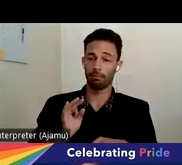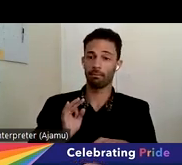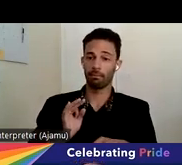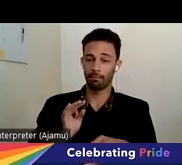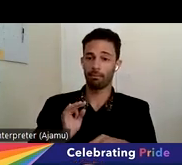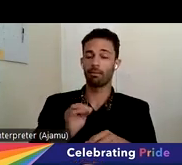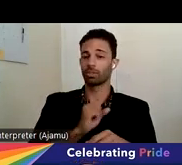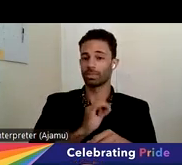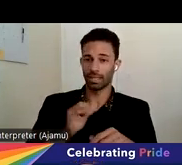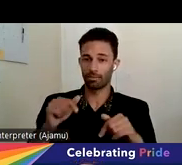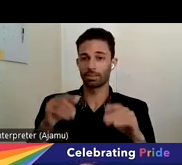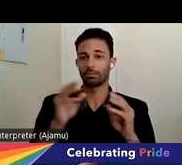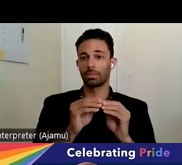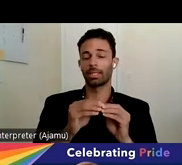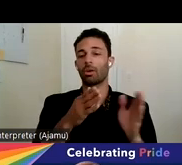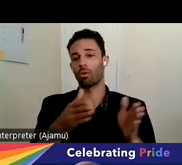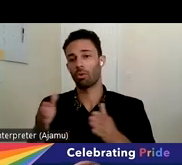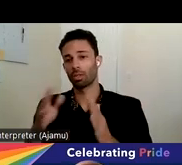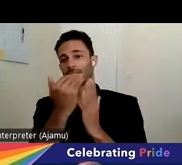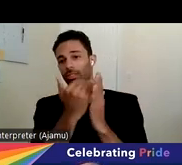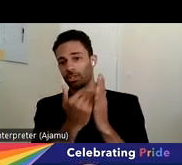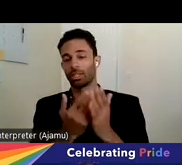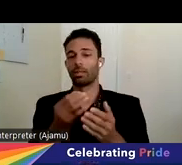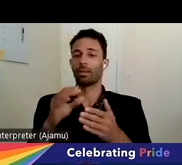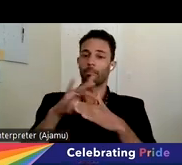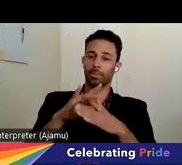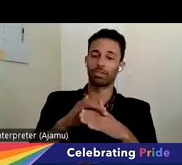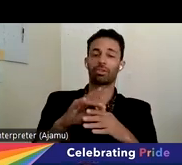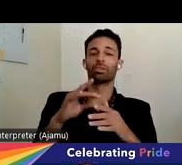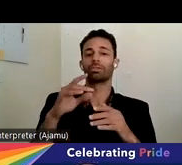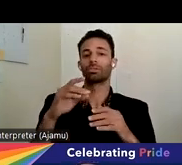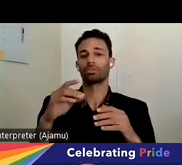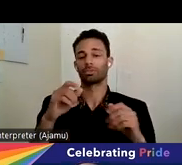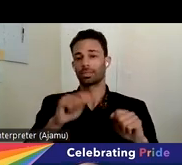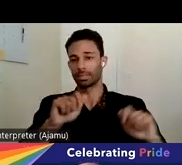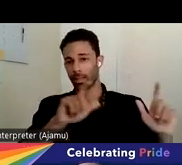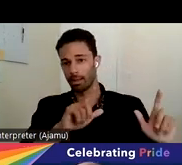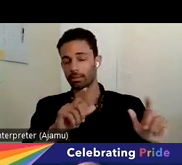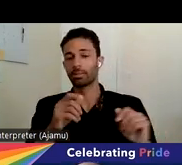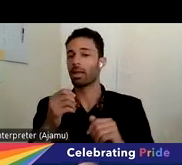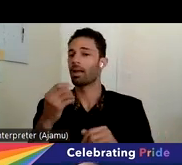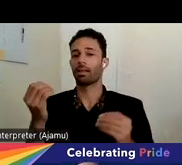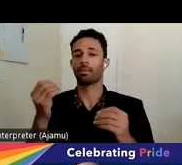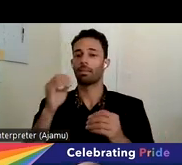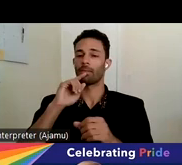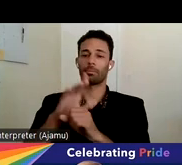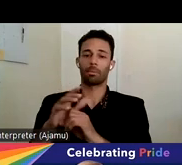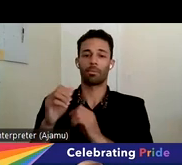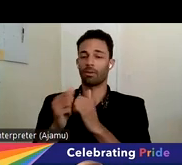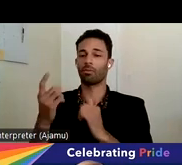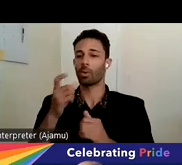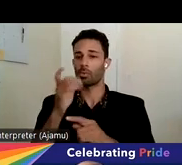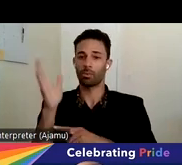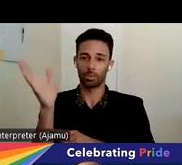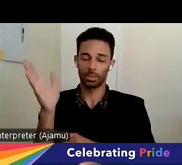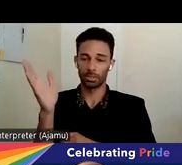organizing the agenda and the materials and the slide deck and the commitment of everyone who presented as a panel